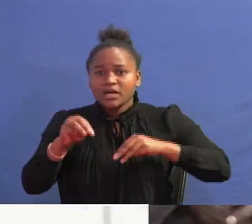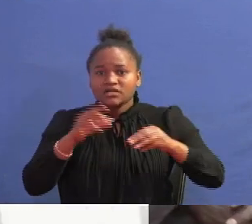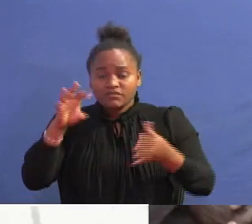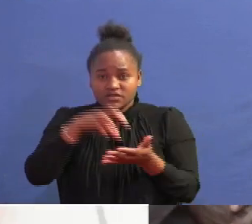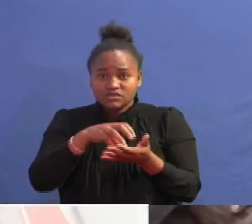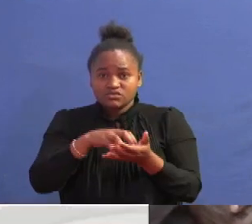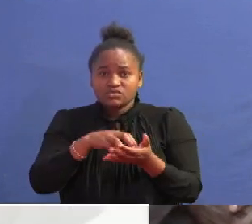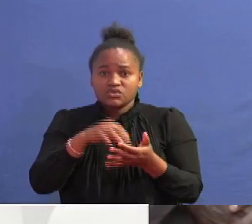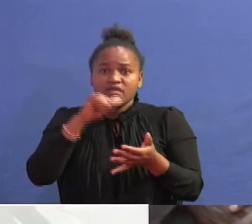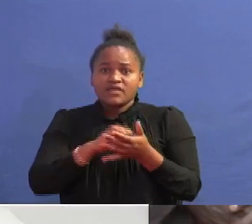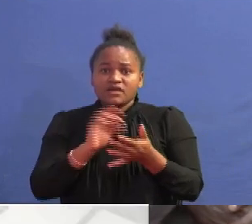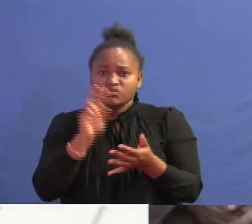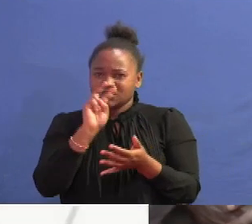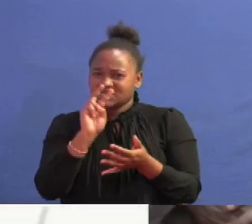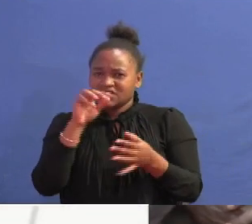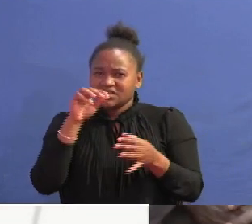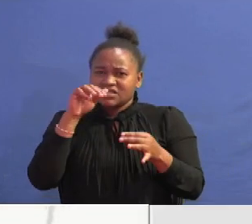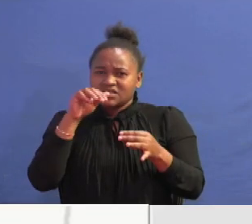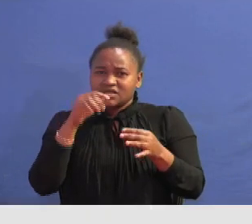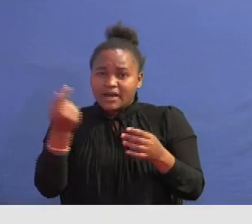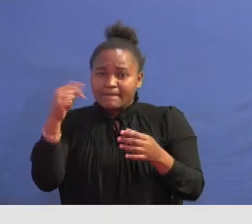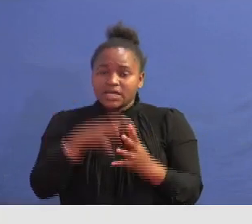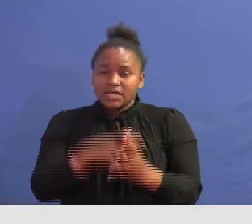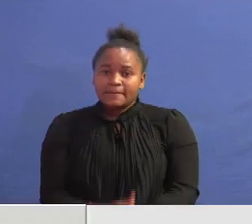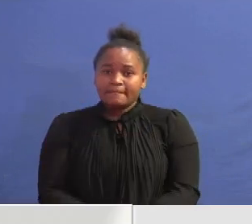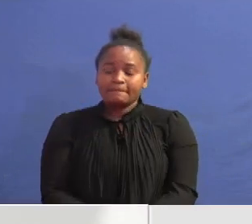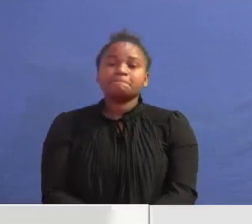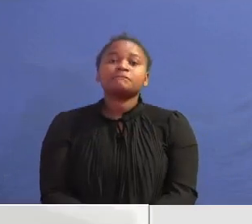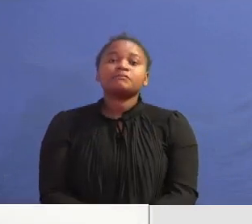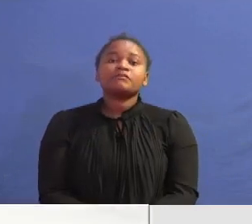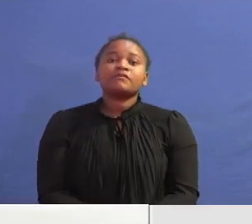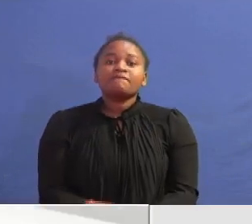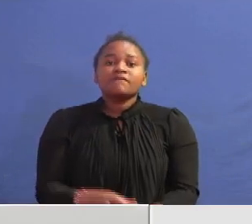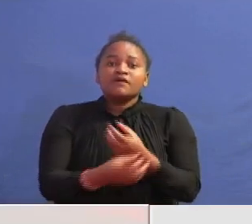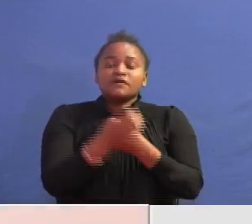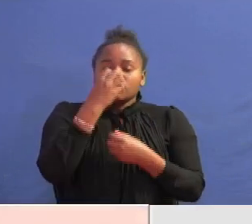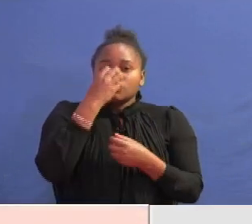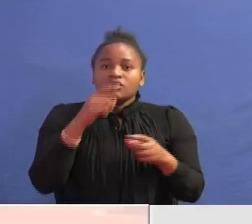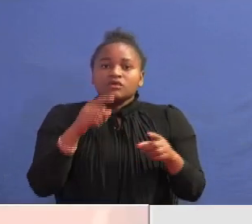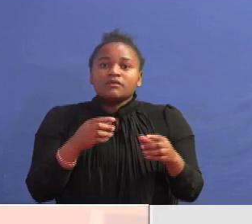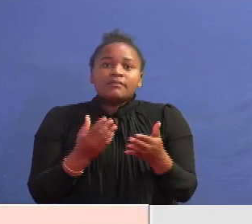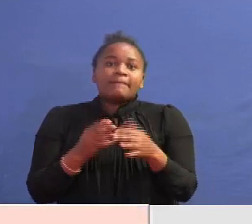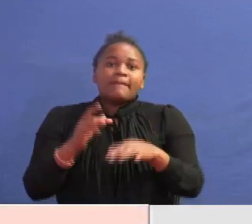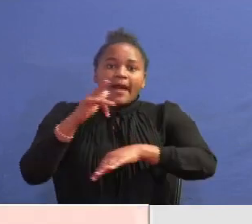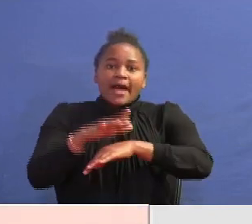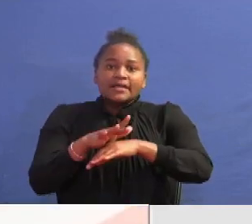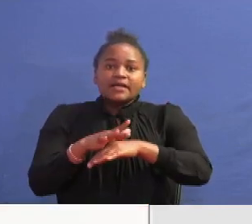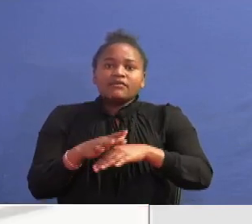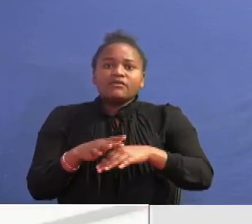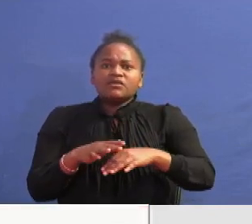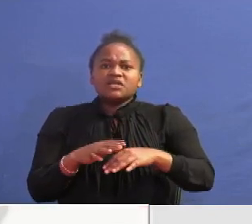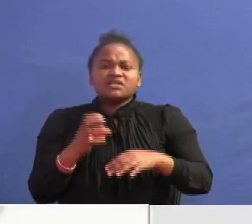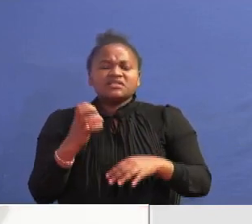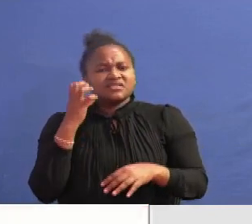situation that we see unfolding. Ruto had earlier condoiled with the families of victims